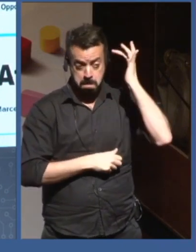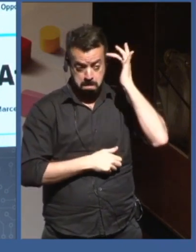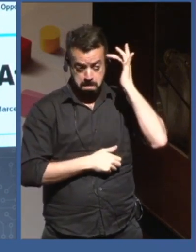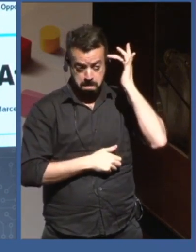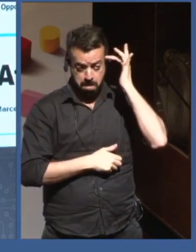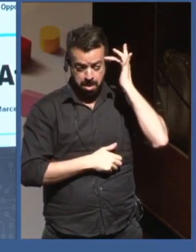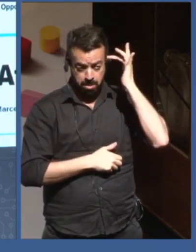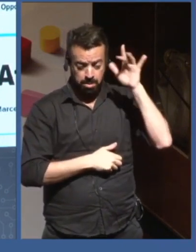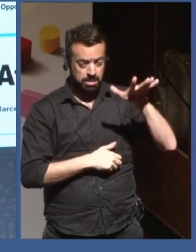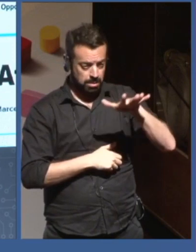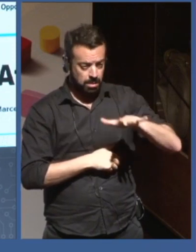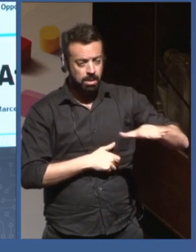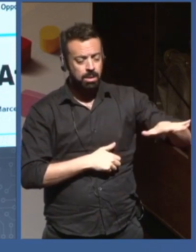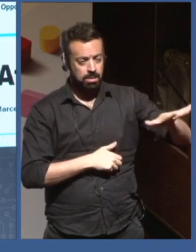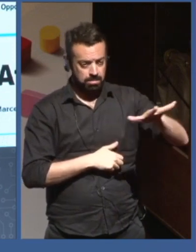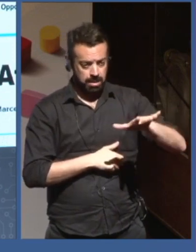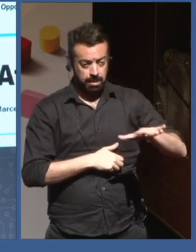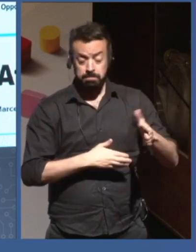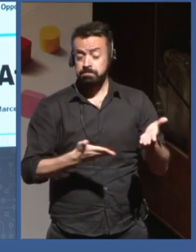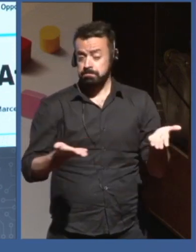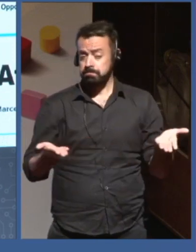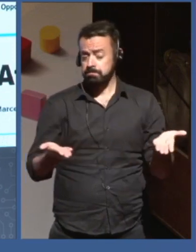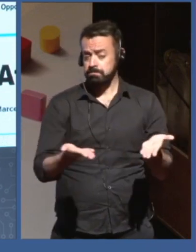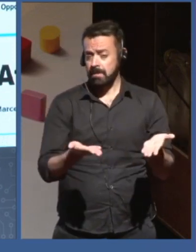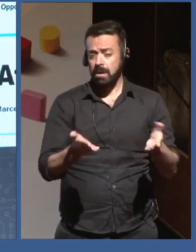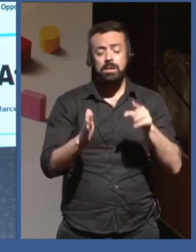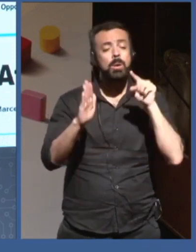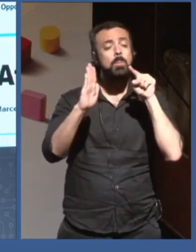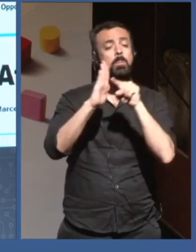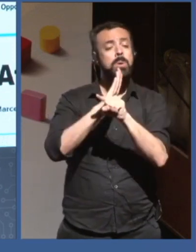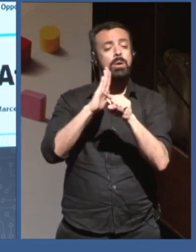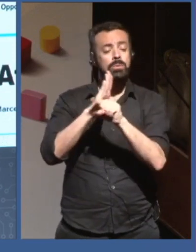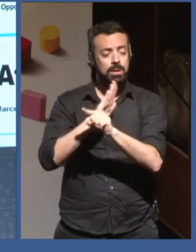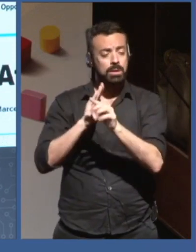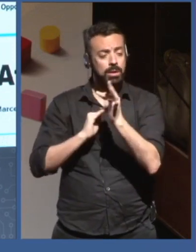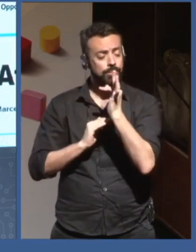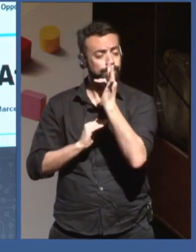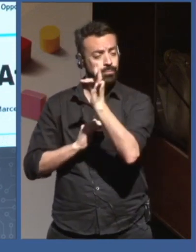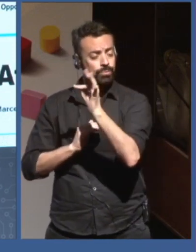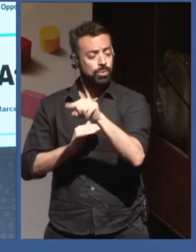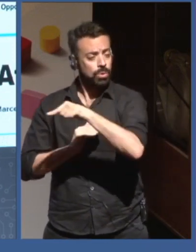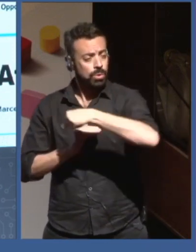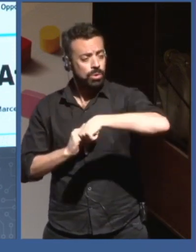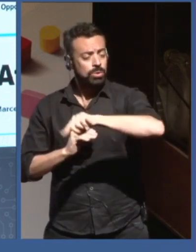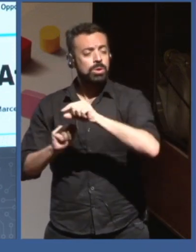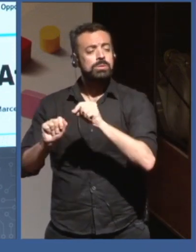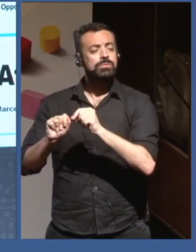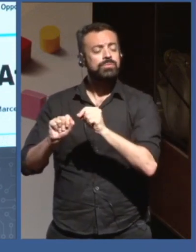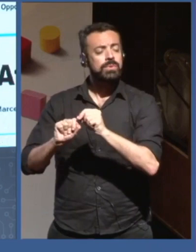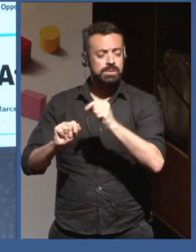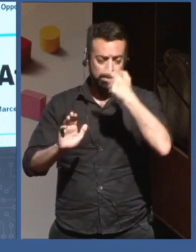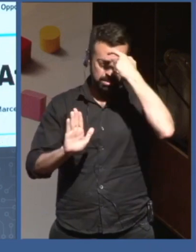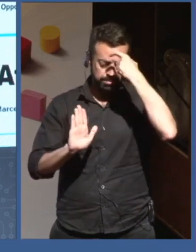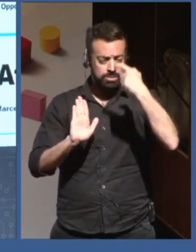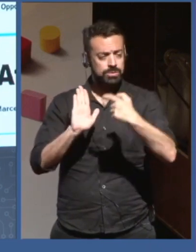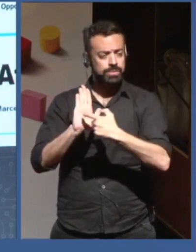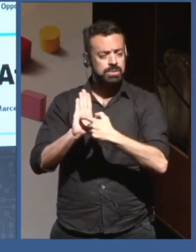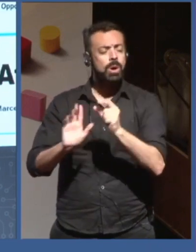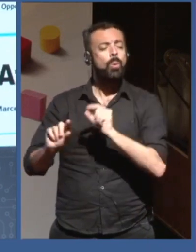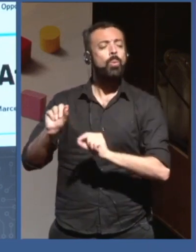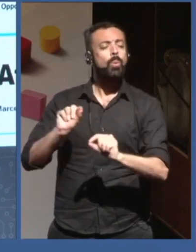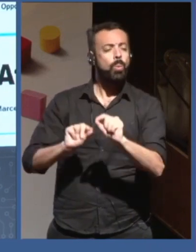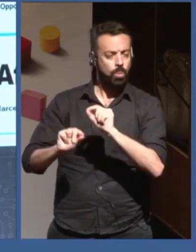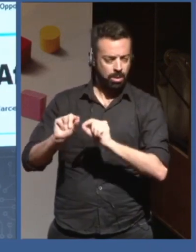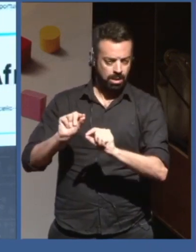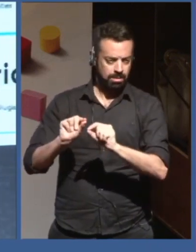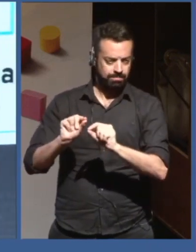But now we're really asking, okay, what are we going to do with AI in particular? So just to give you a pointer,